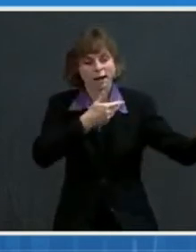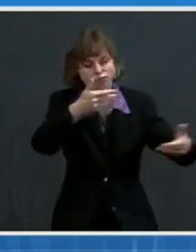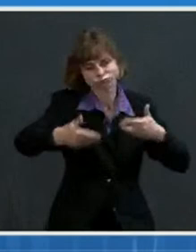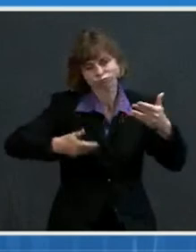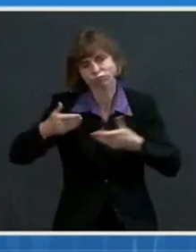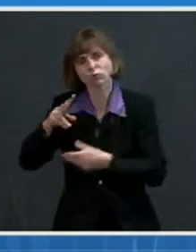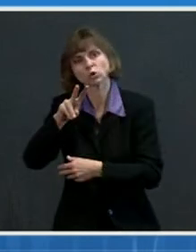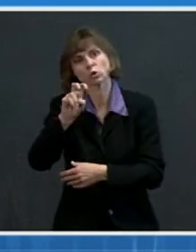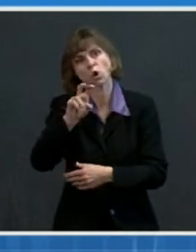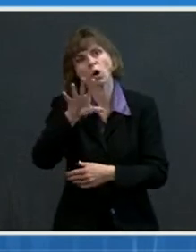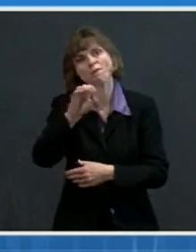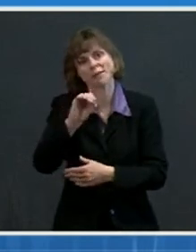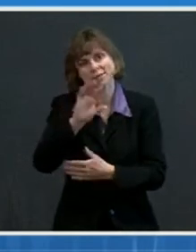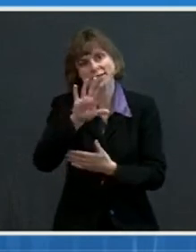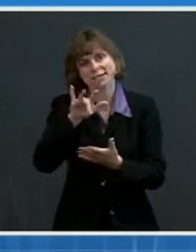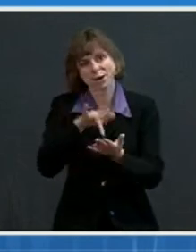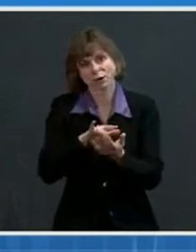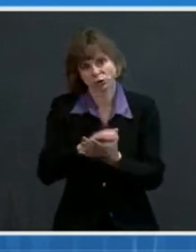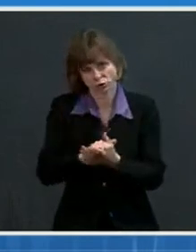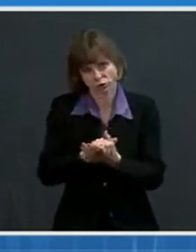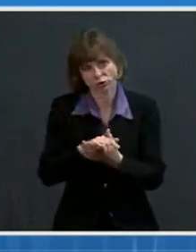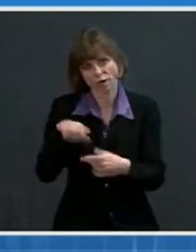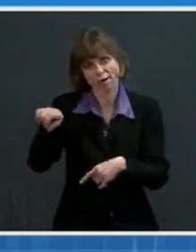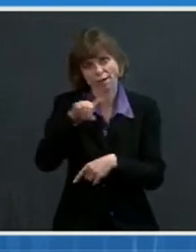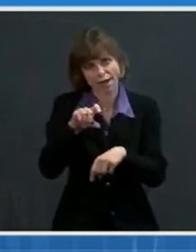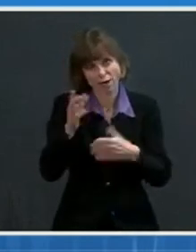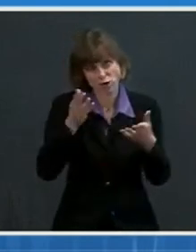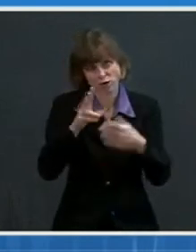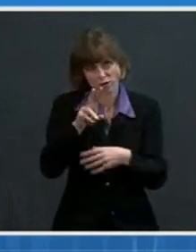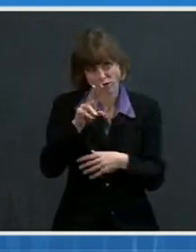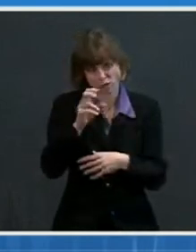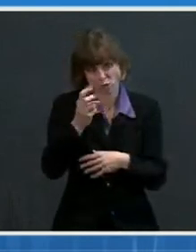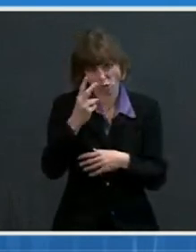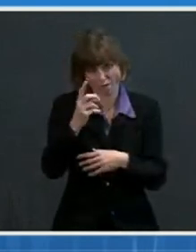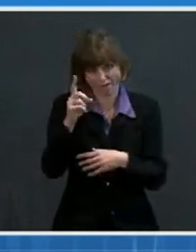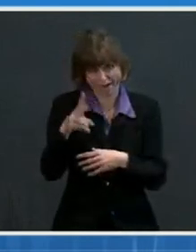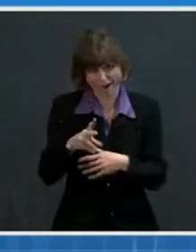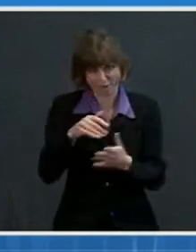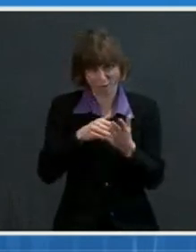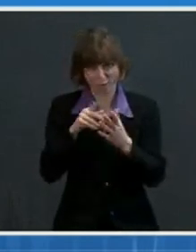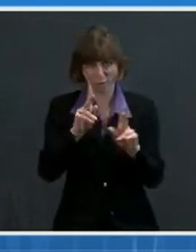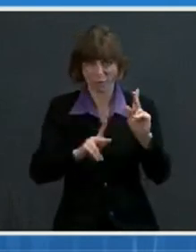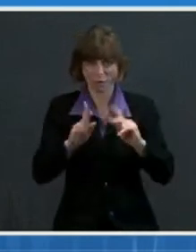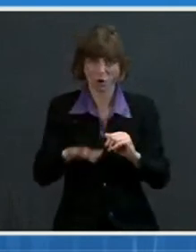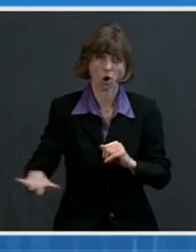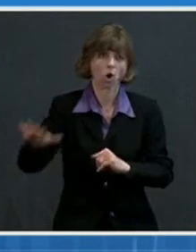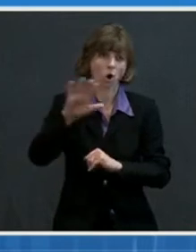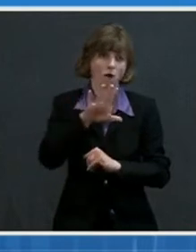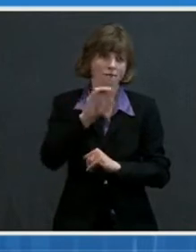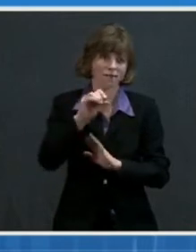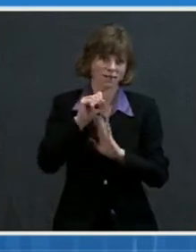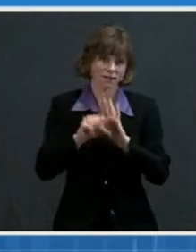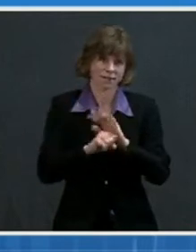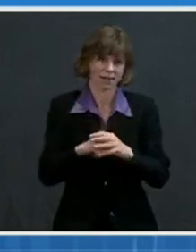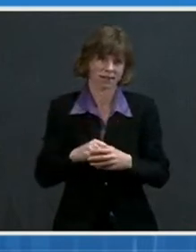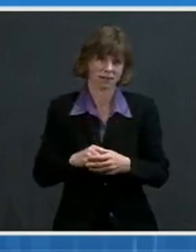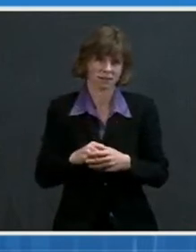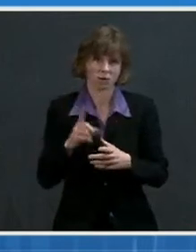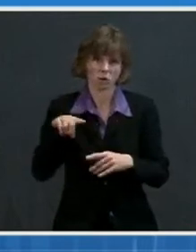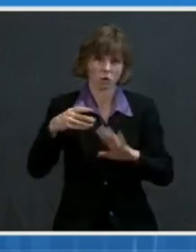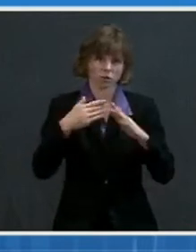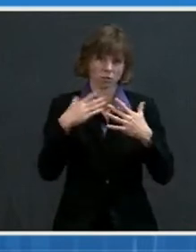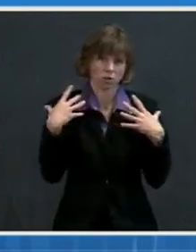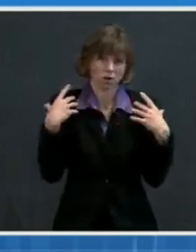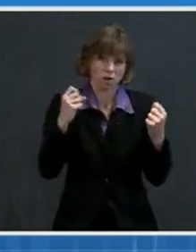centers. They collectively serve 12.5 million people and span all 50 states. You know, as a whole, these community health centers